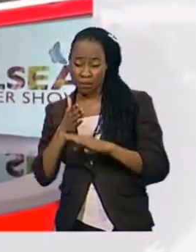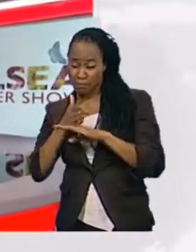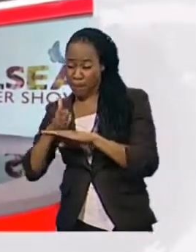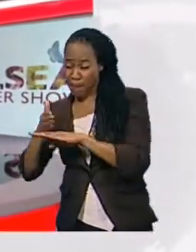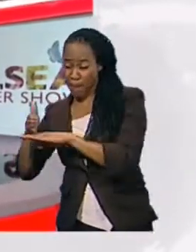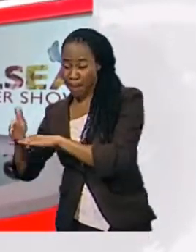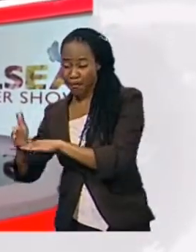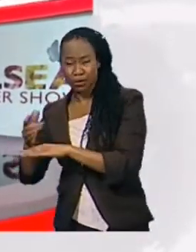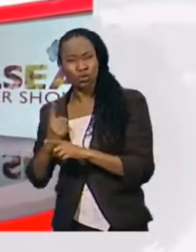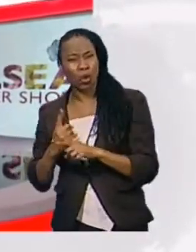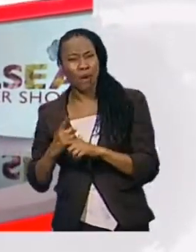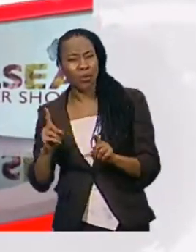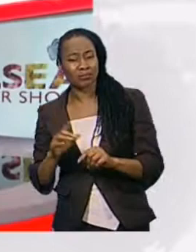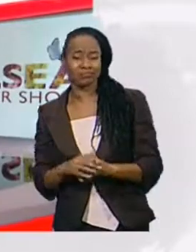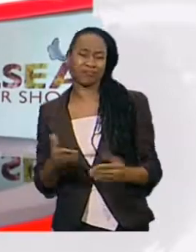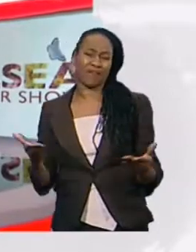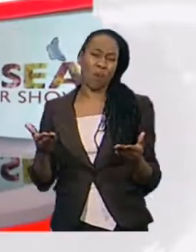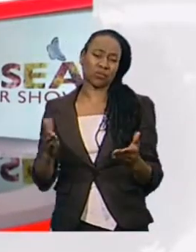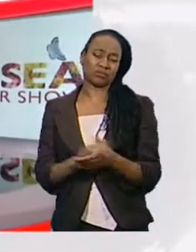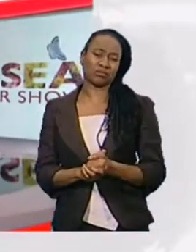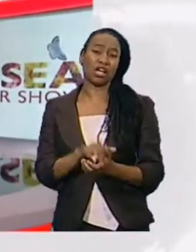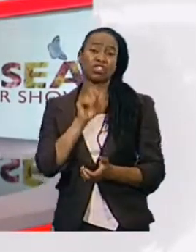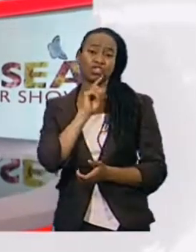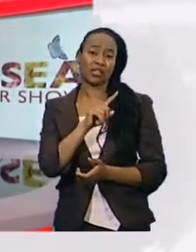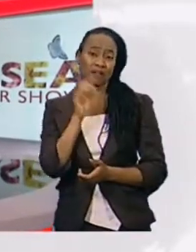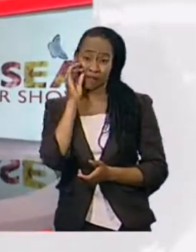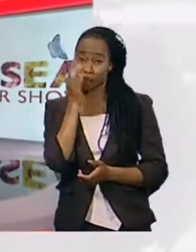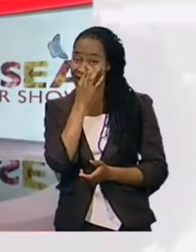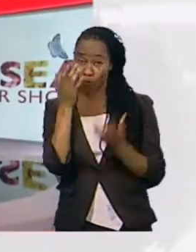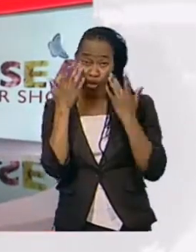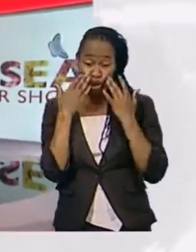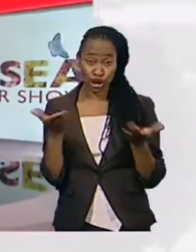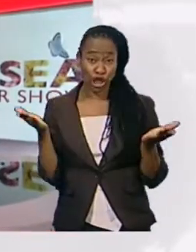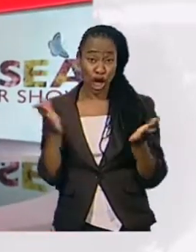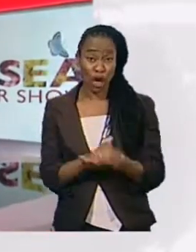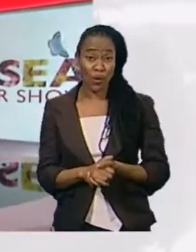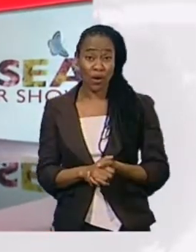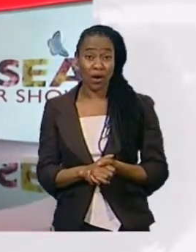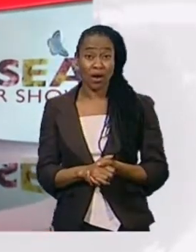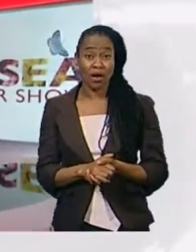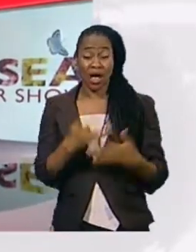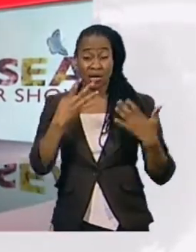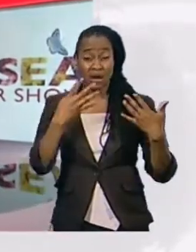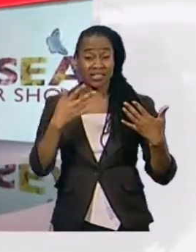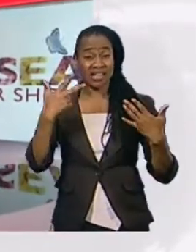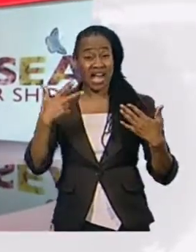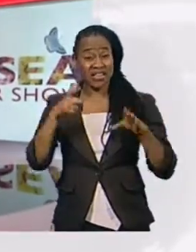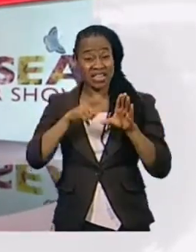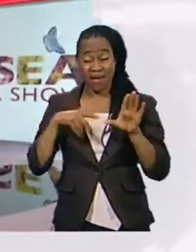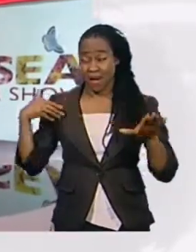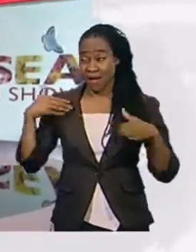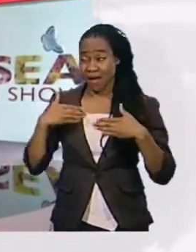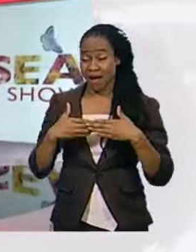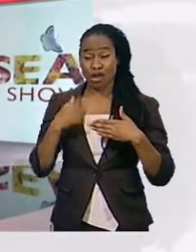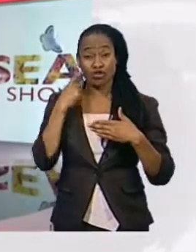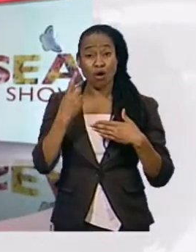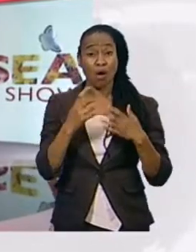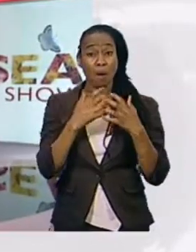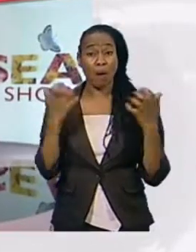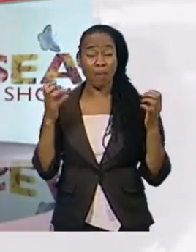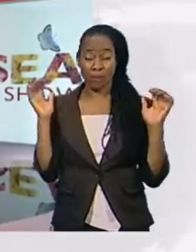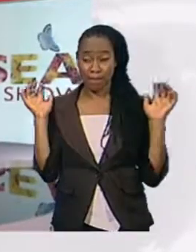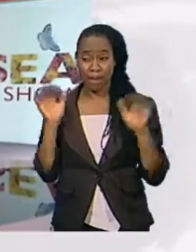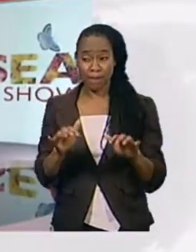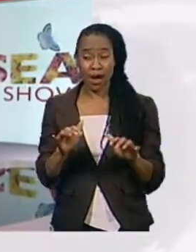about but the highlight of the horticultural year, of course, the Chelsea Flower Show. For the 98th time, it opens its doors to the public tomorrow and it's already